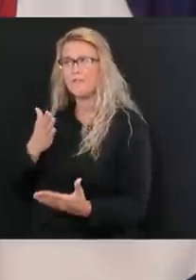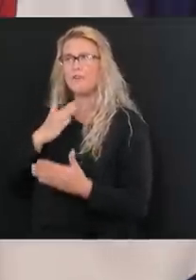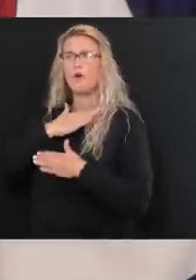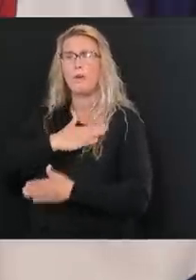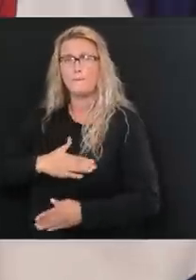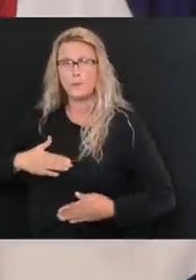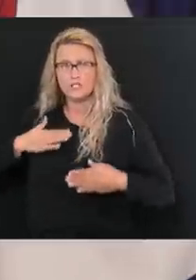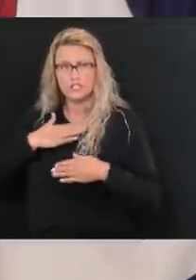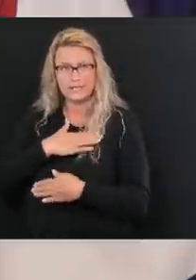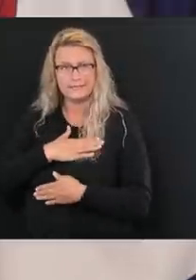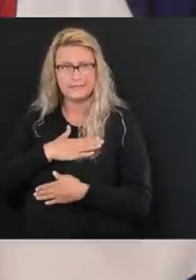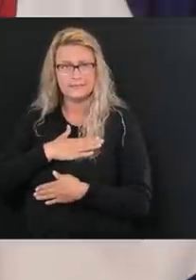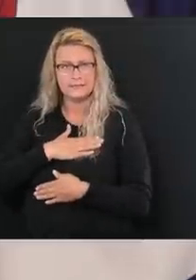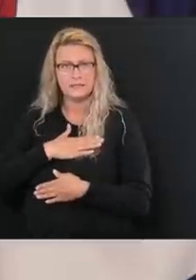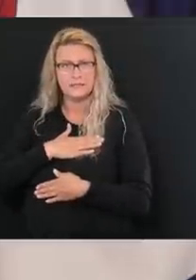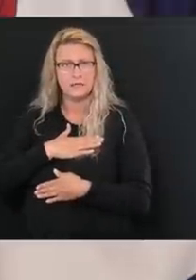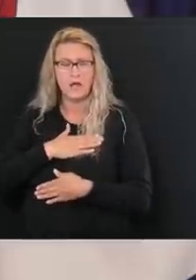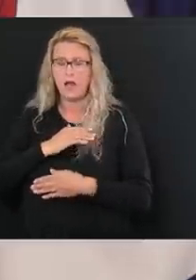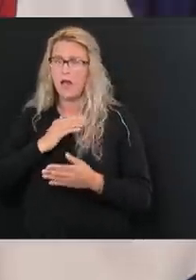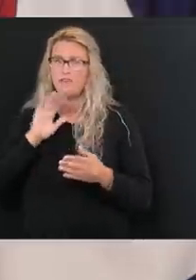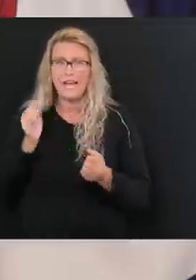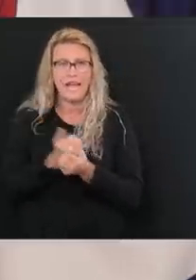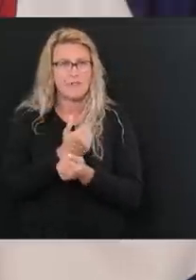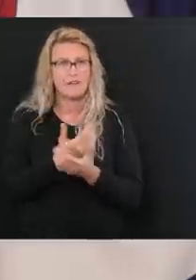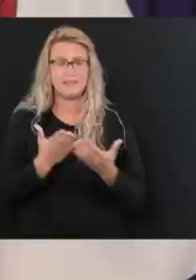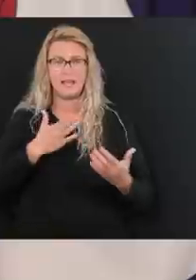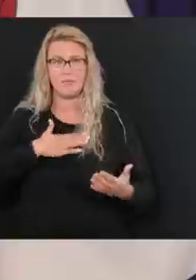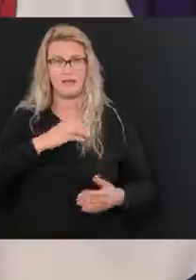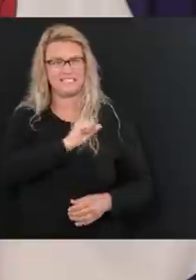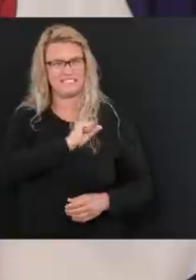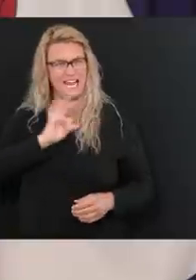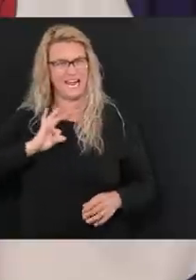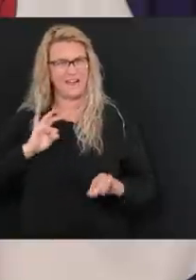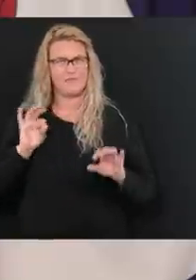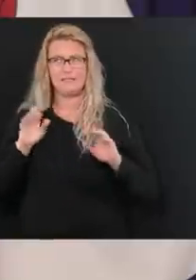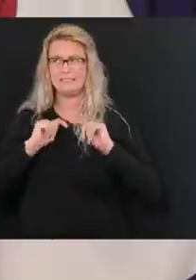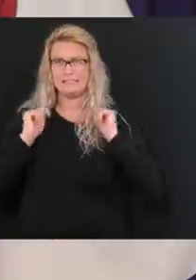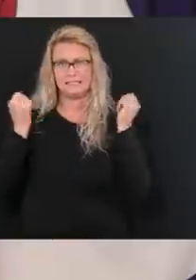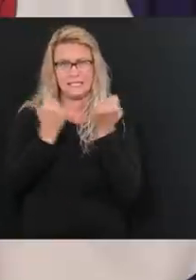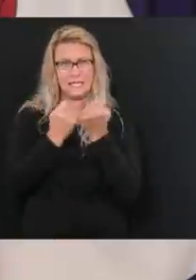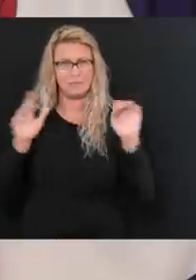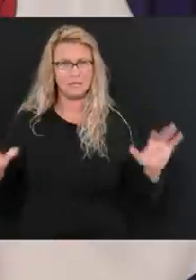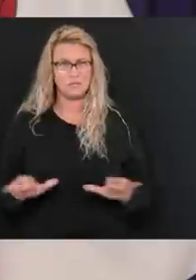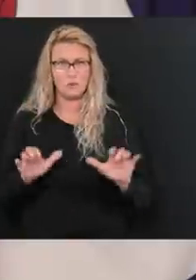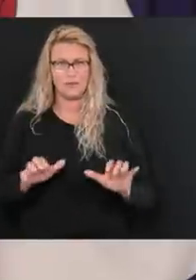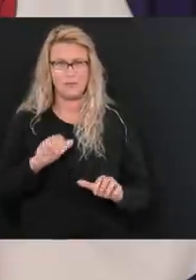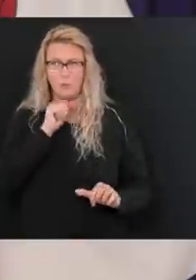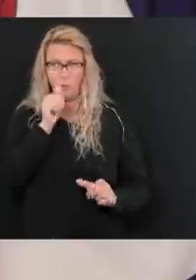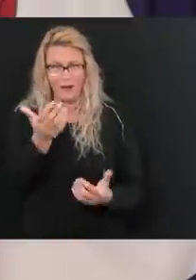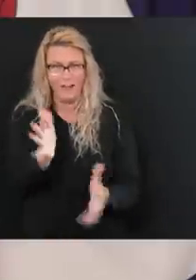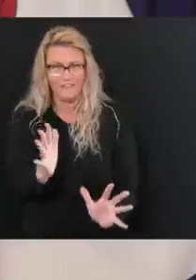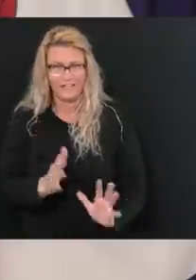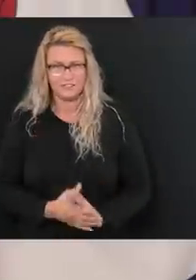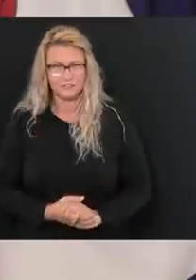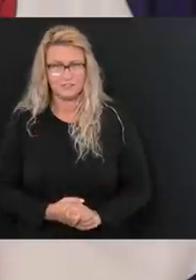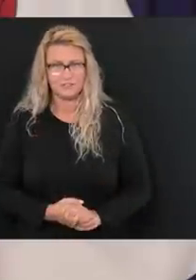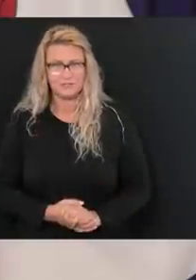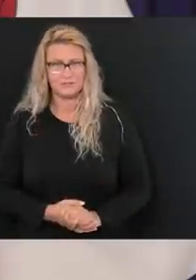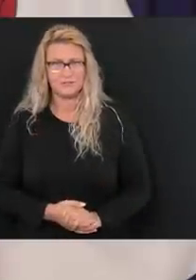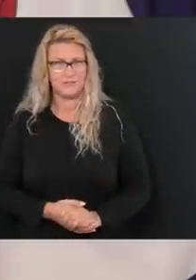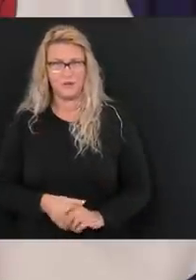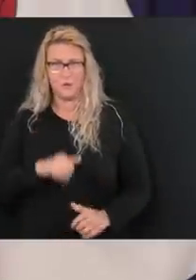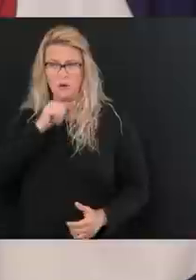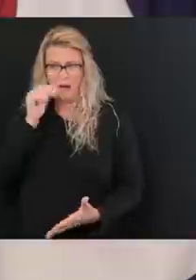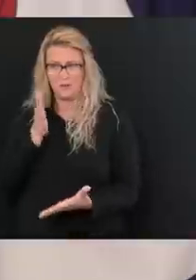and all those things are the hard work that all my staff has done, but we're not going to finish. We're not going to quit running